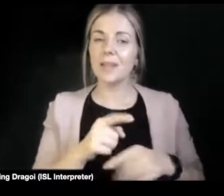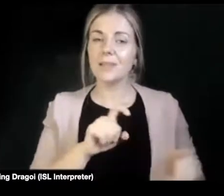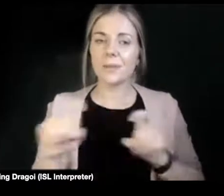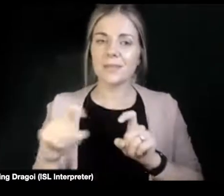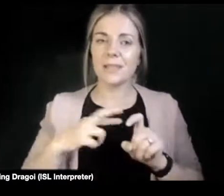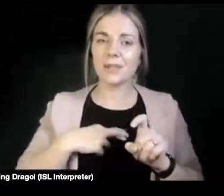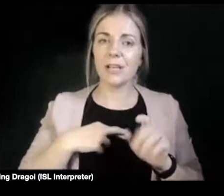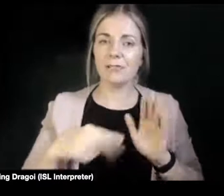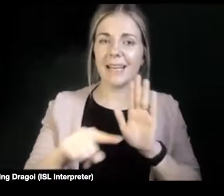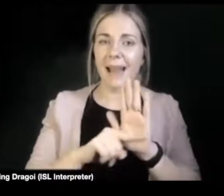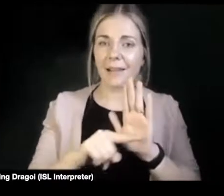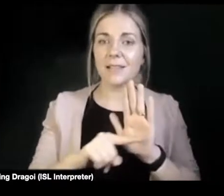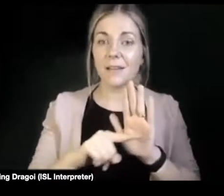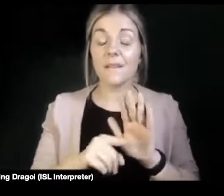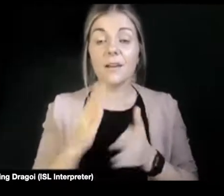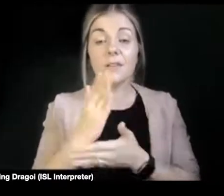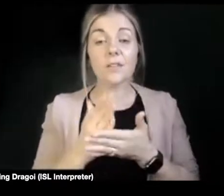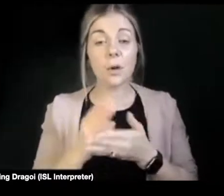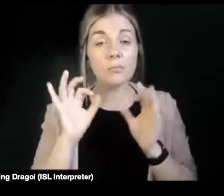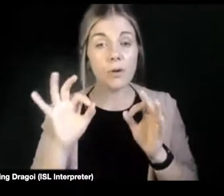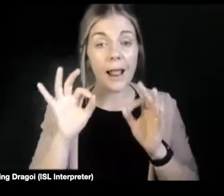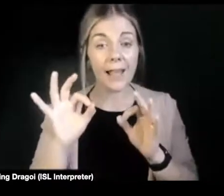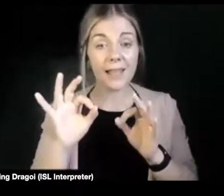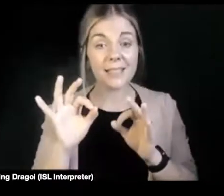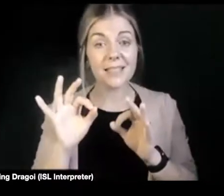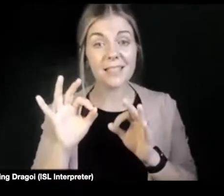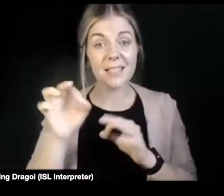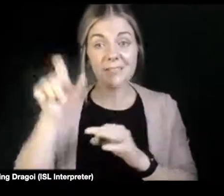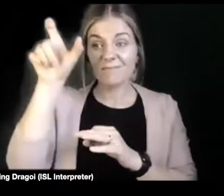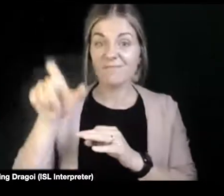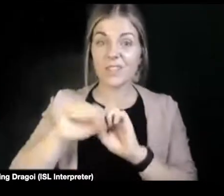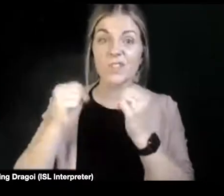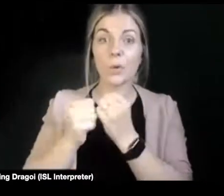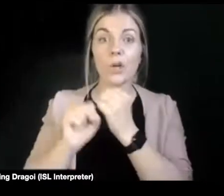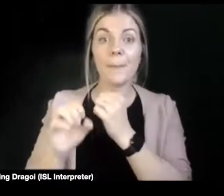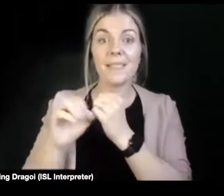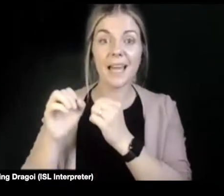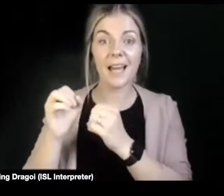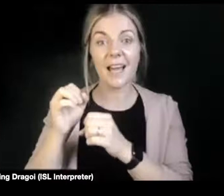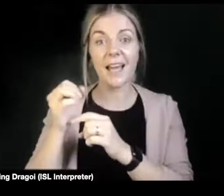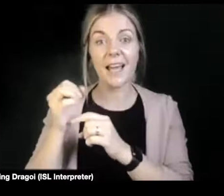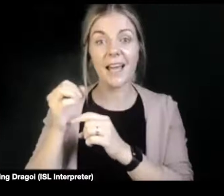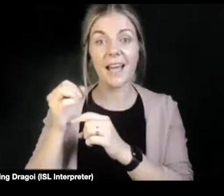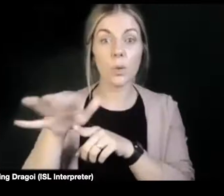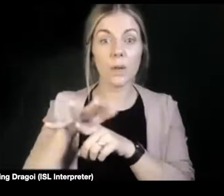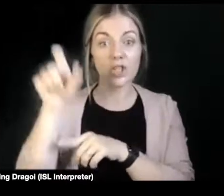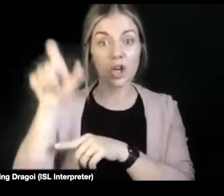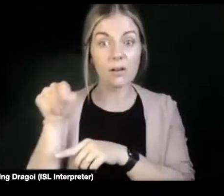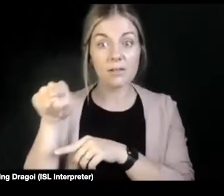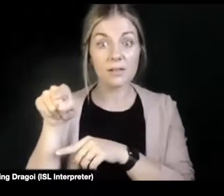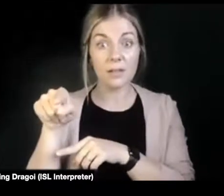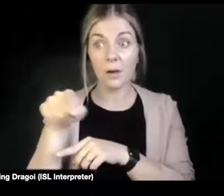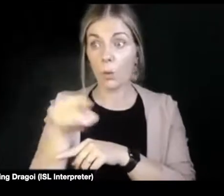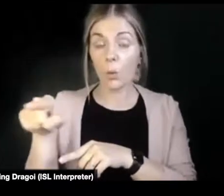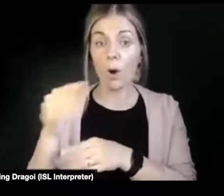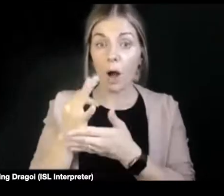are some wonderful influences out there on, you know, Insta, et cetera. But you only tend to see those